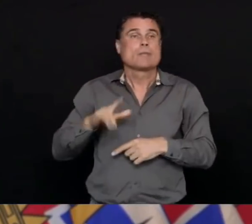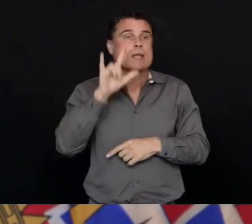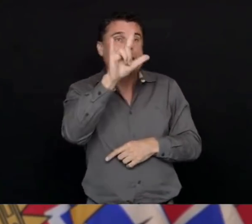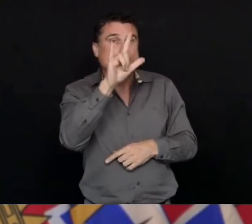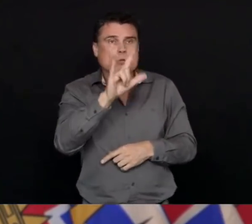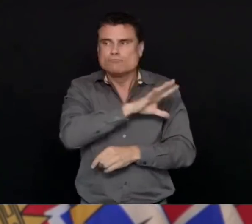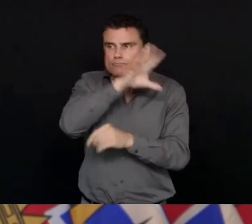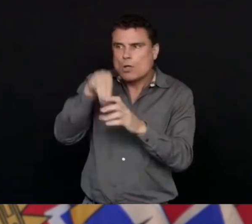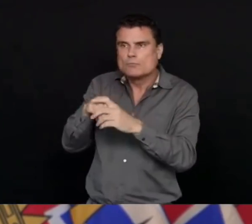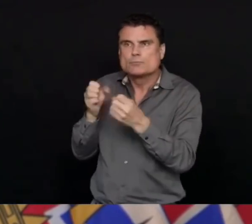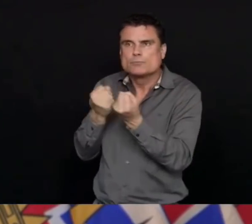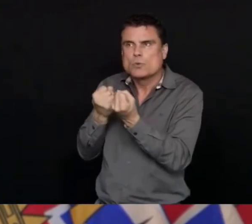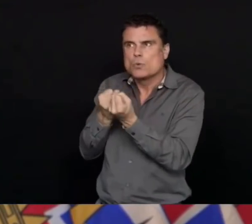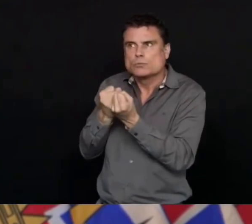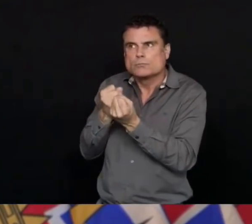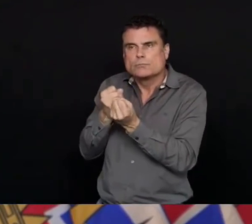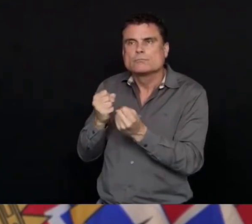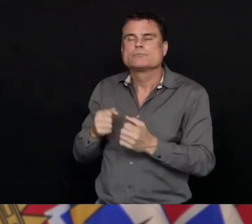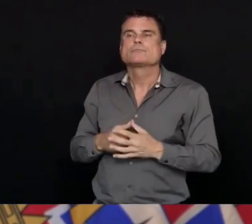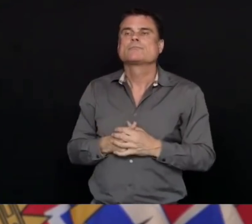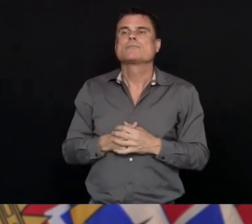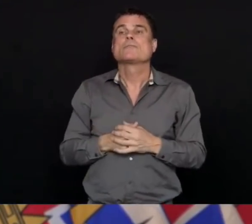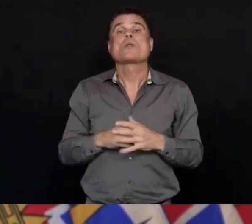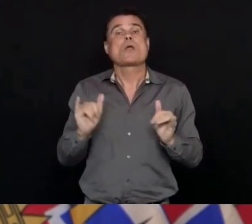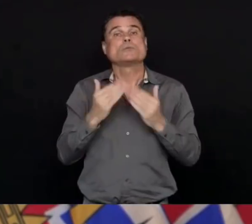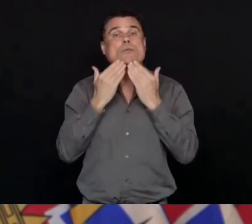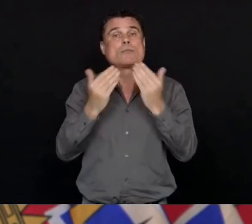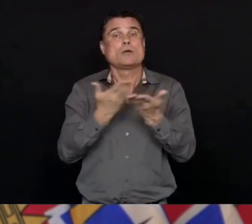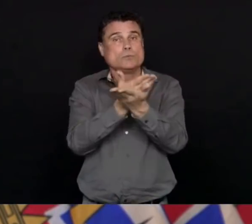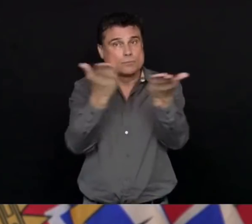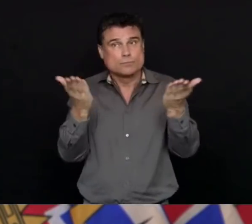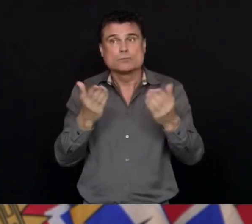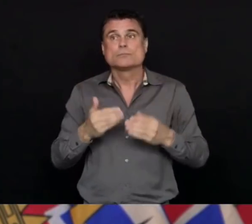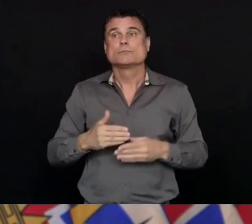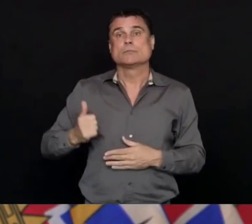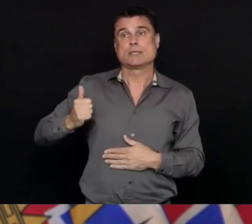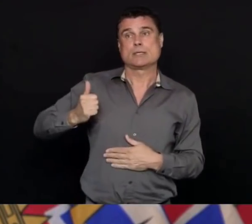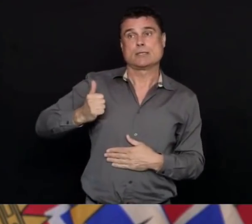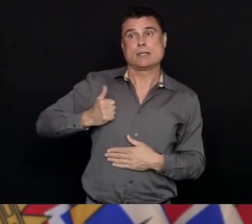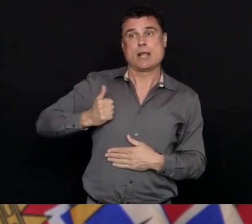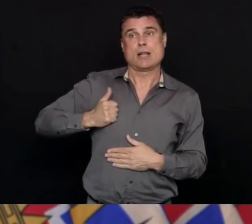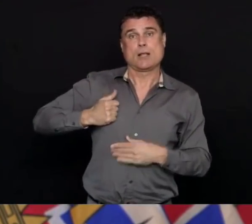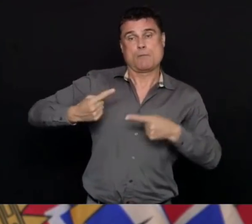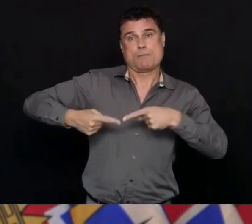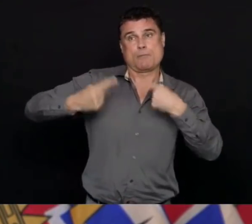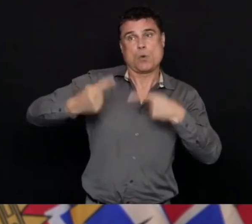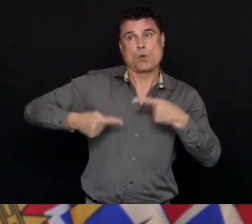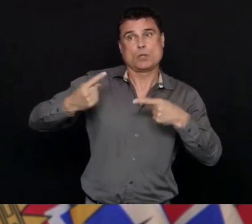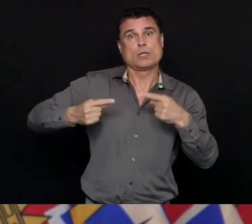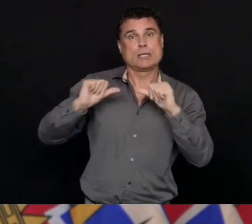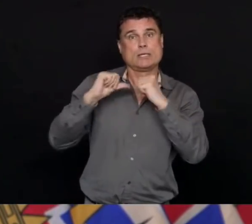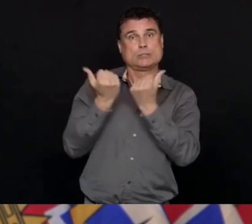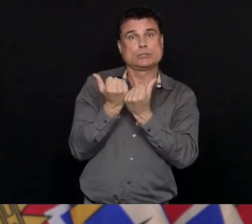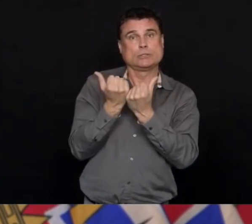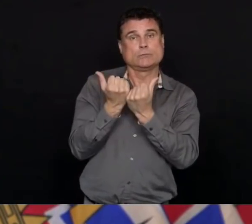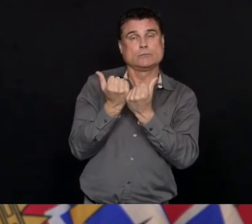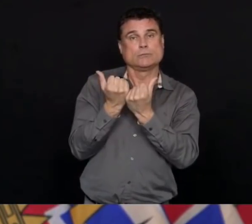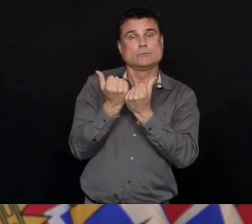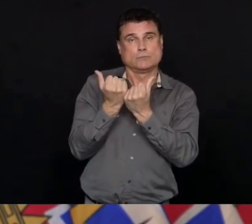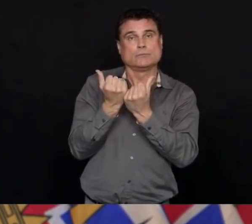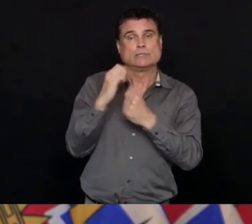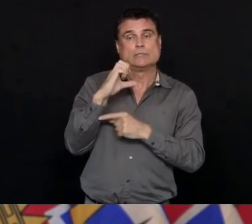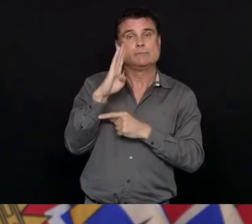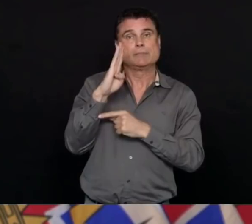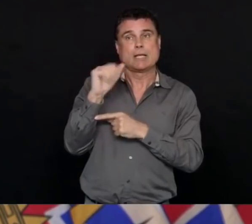border service agency, the quarantine service. We are all working on this together to do the best that we can to make sure we are protecting our